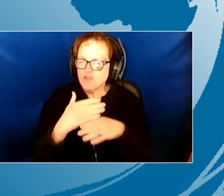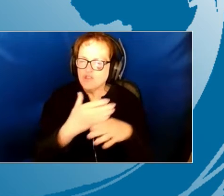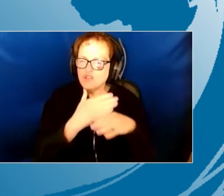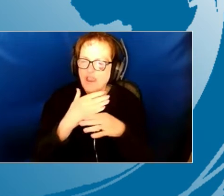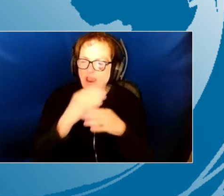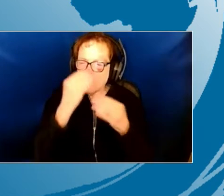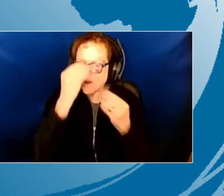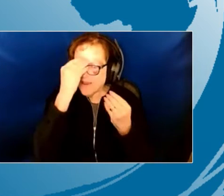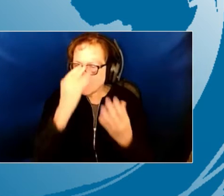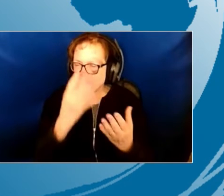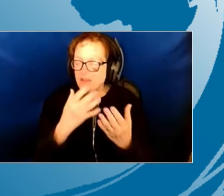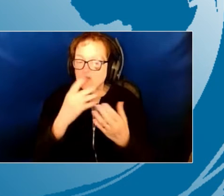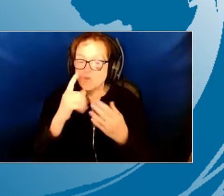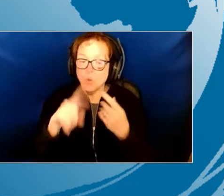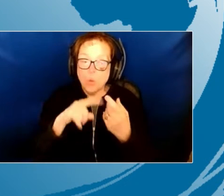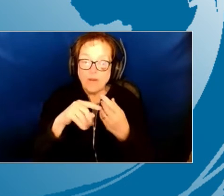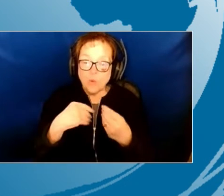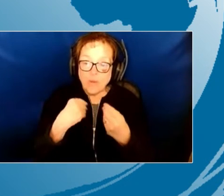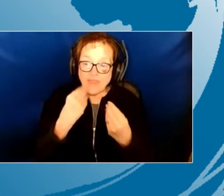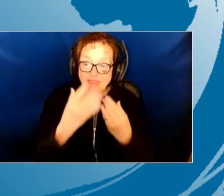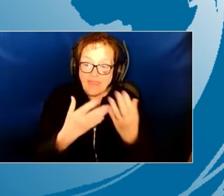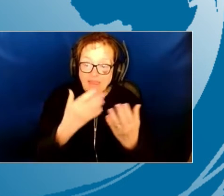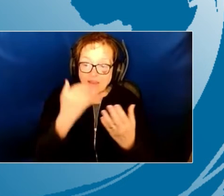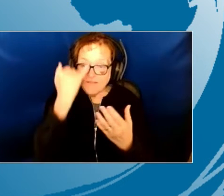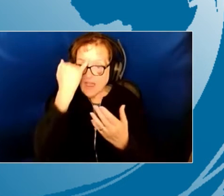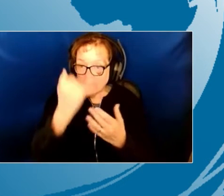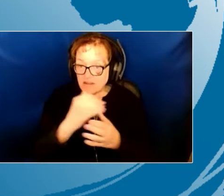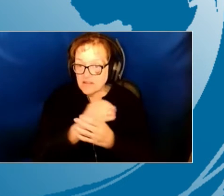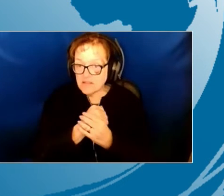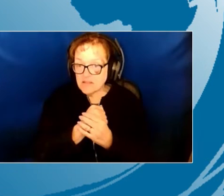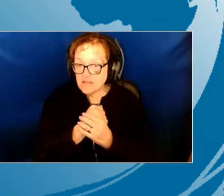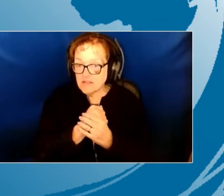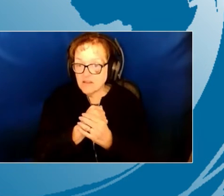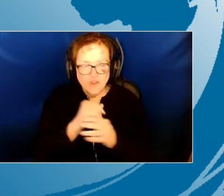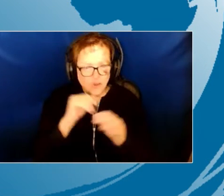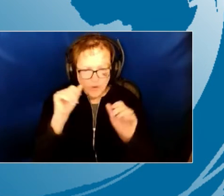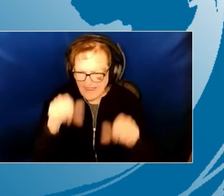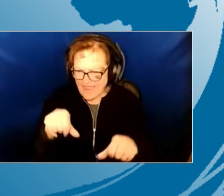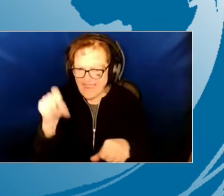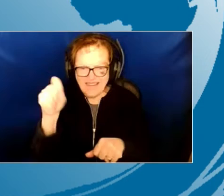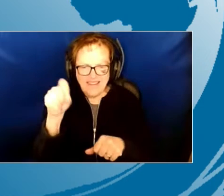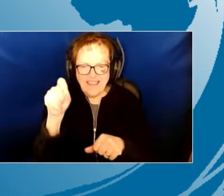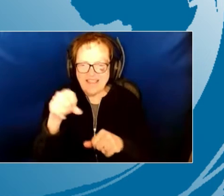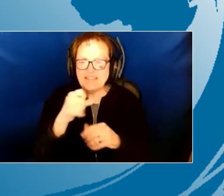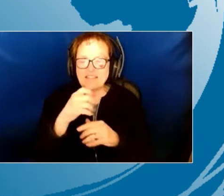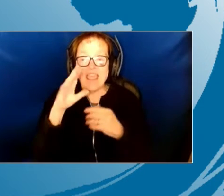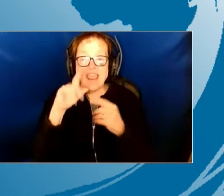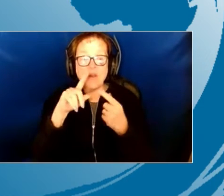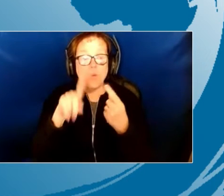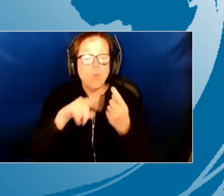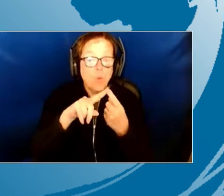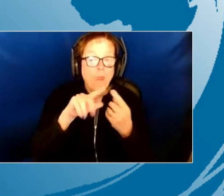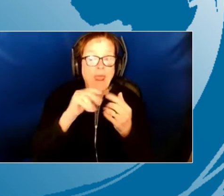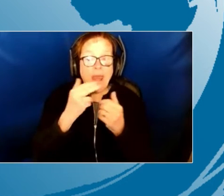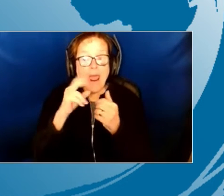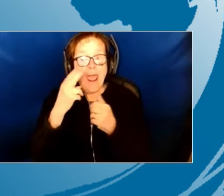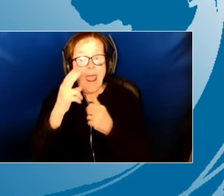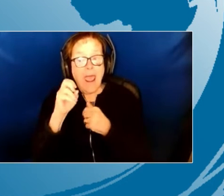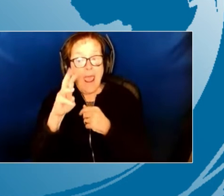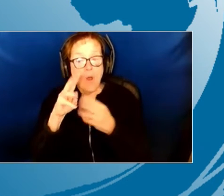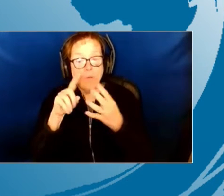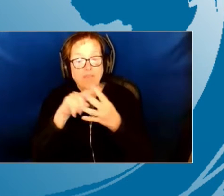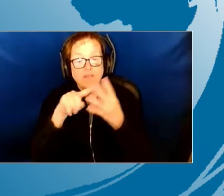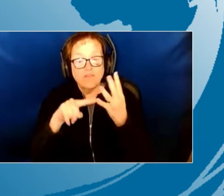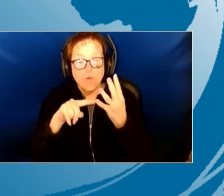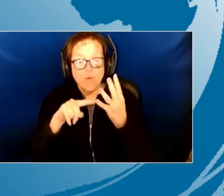be thinking, when do we give our ideas? Well, you can absolutely give your ideas. And here, here's when and here's how. But here are the four